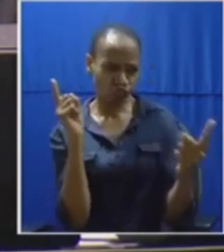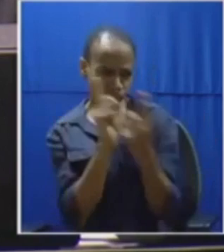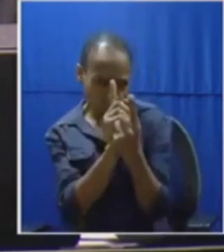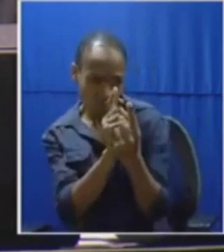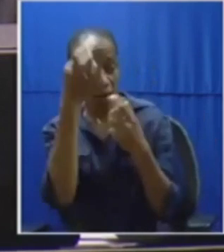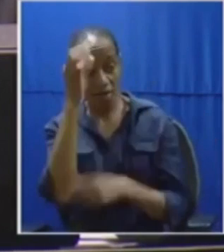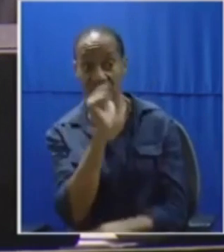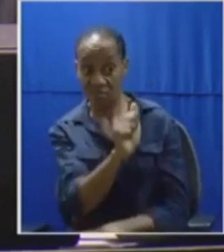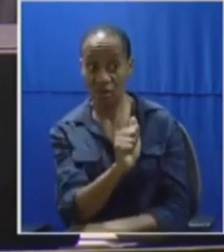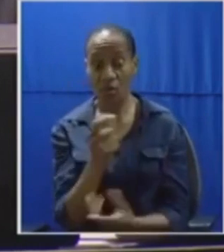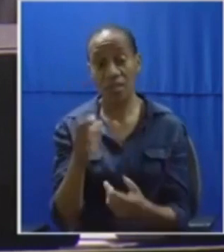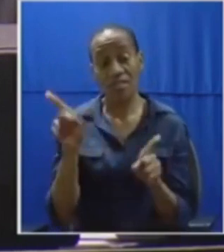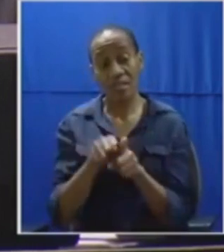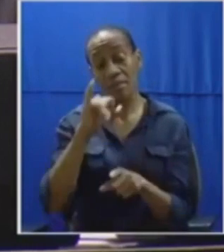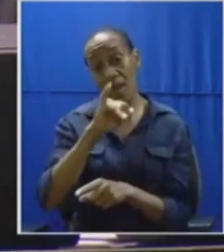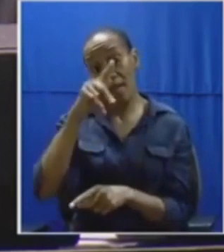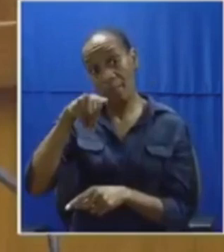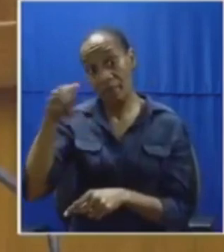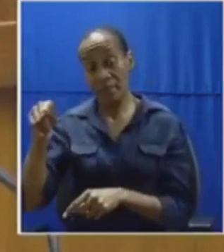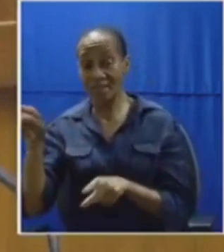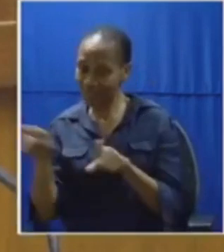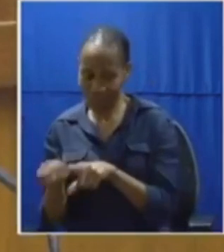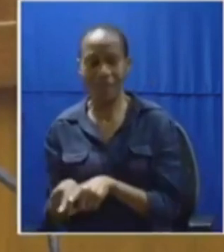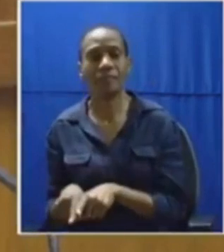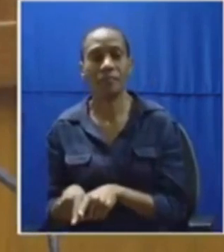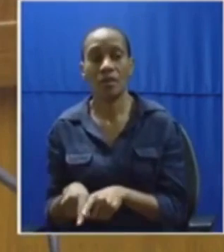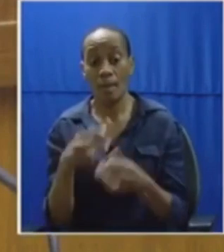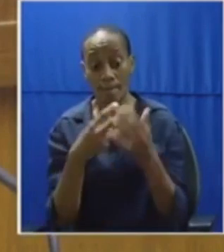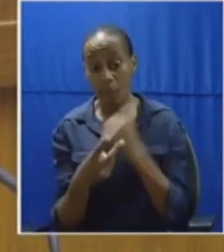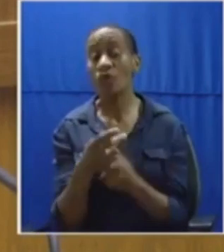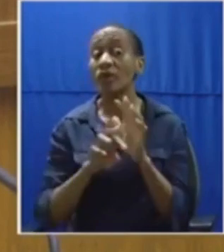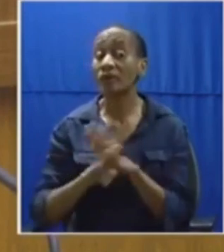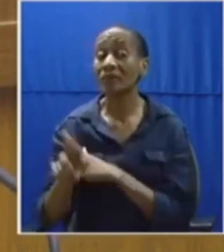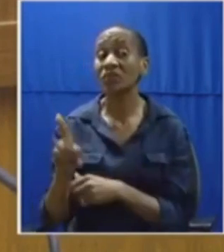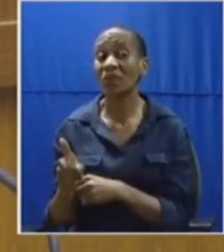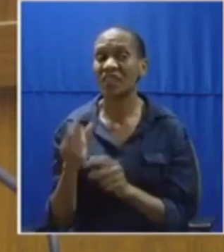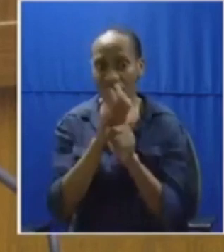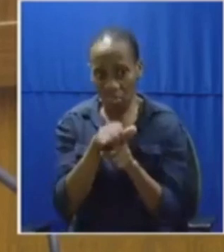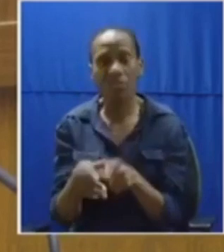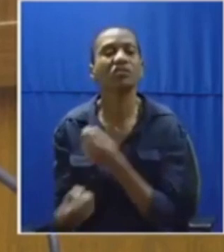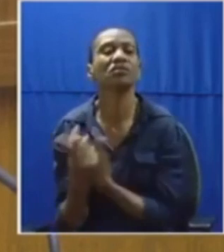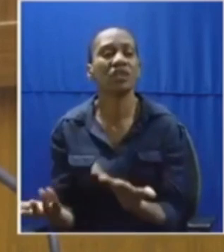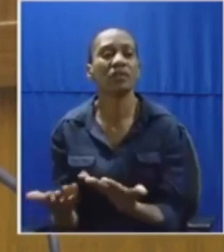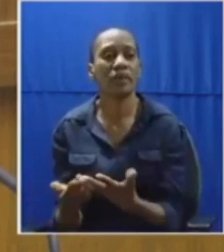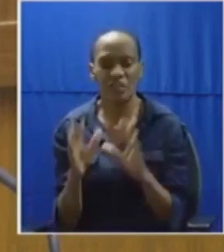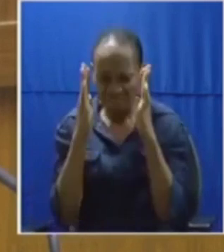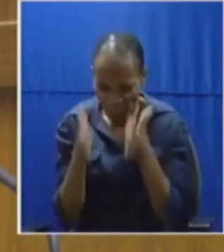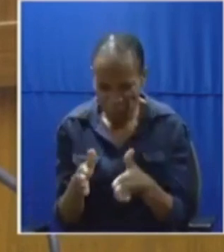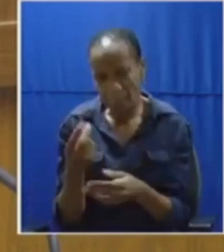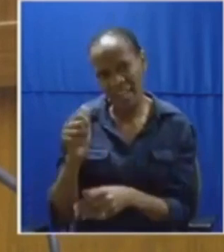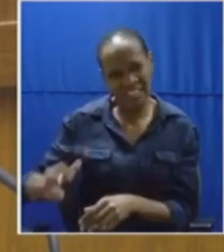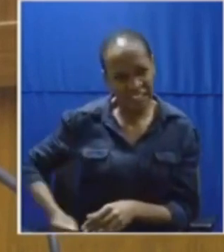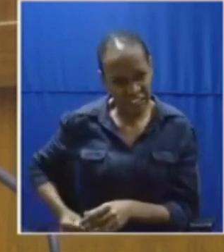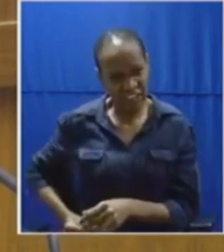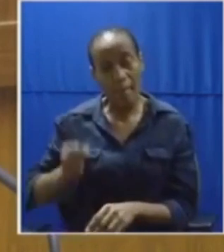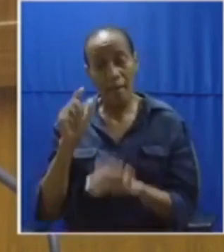government and IPCC because they represent capitalist greed and obsession with money at the expense